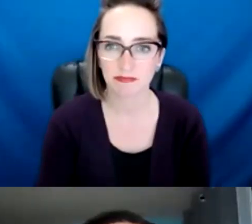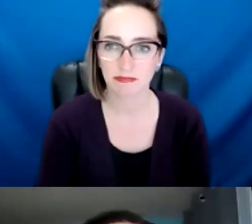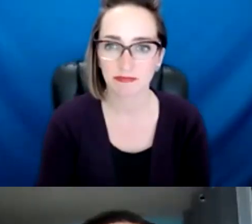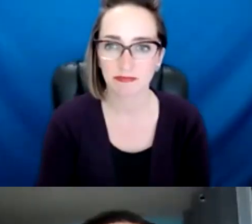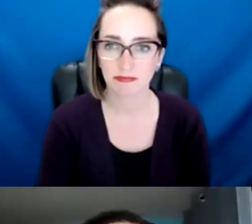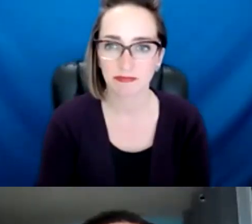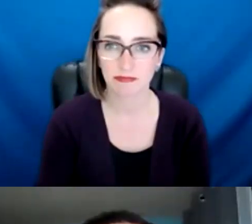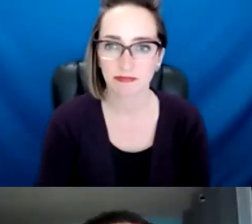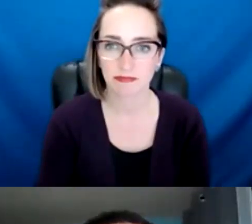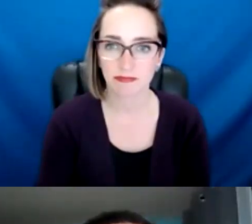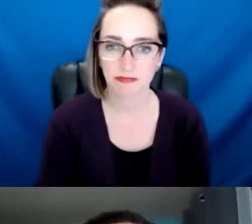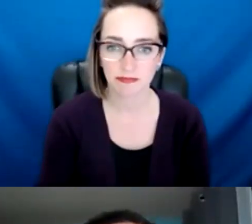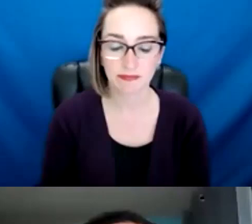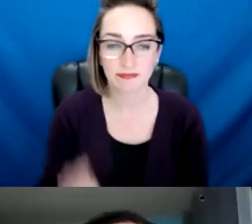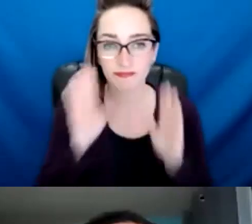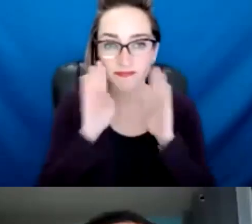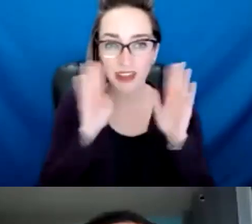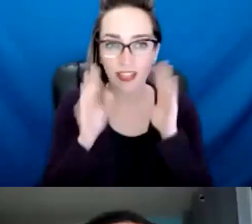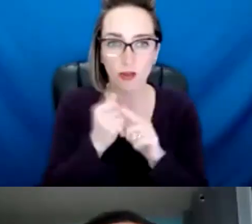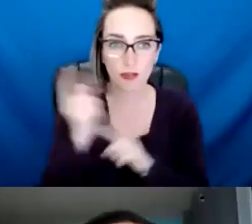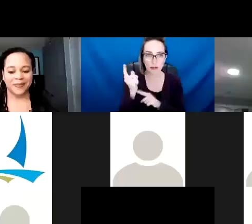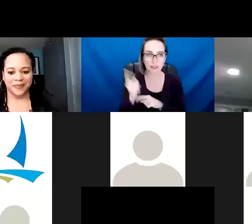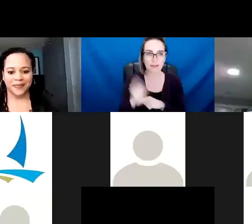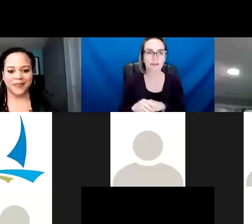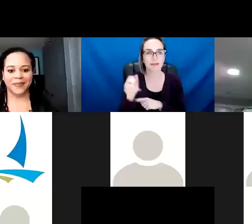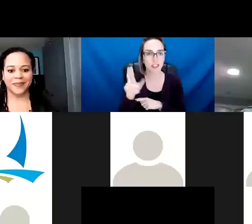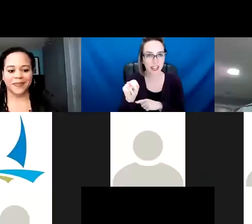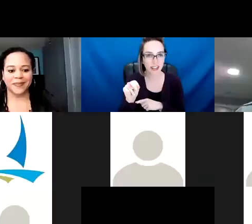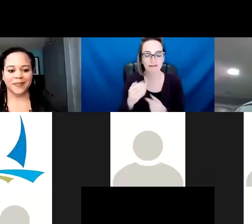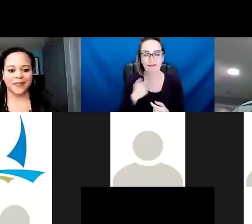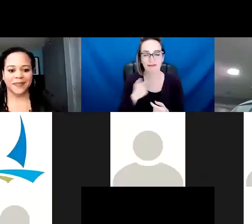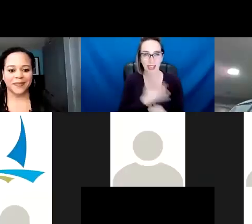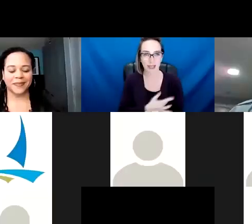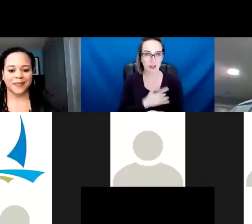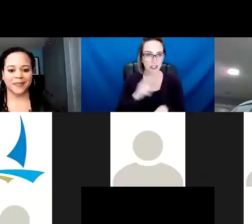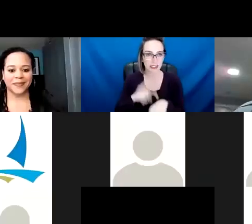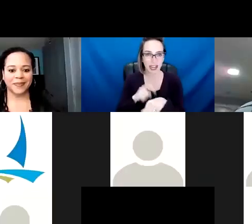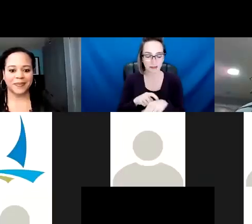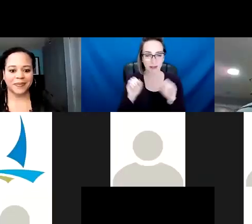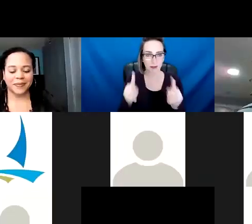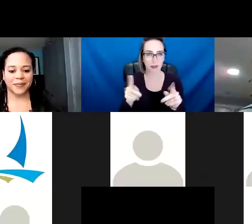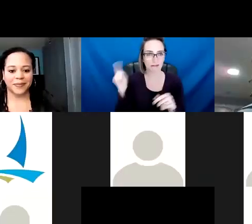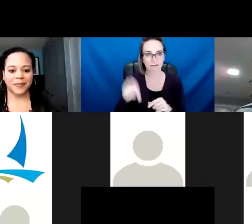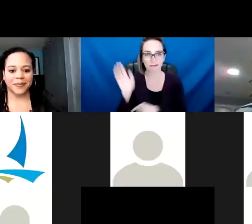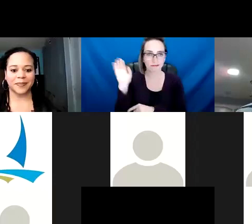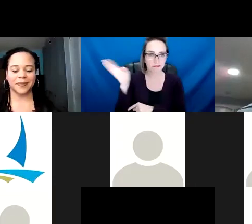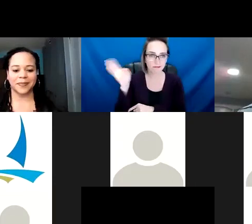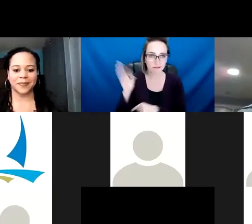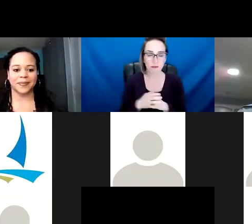Yes. Hello. Hello, everybody. Jen, I appreciate the time and the opportunity to come talk. So